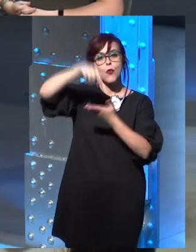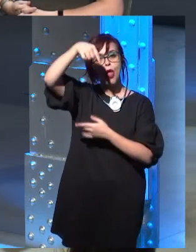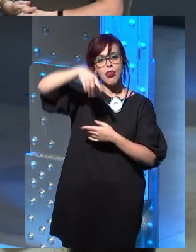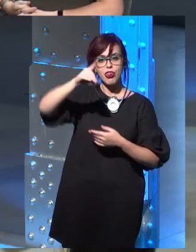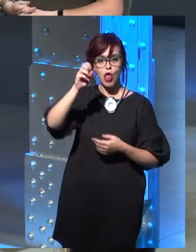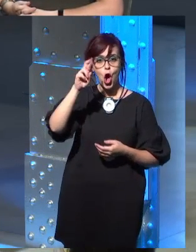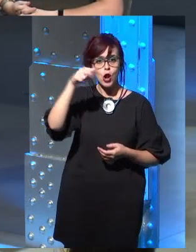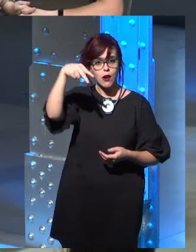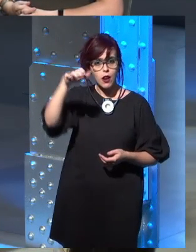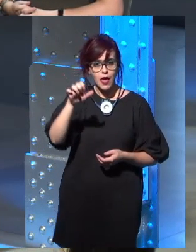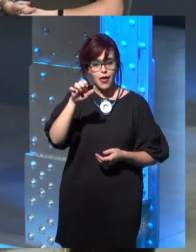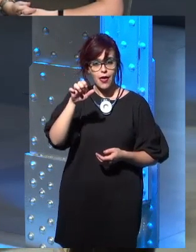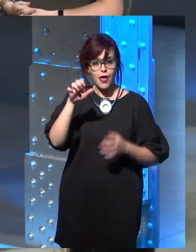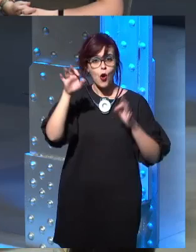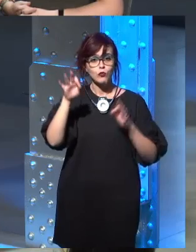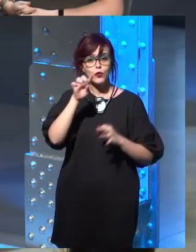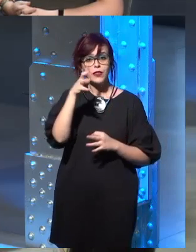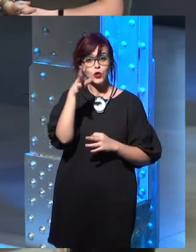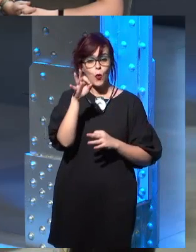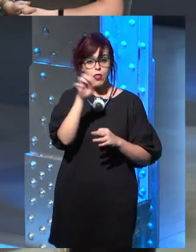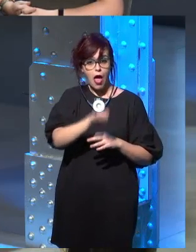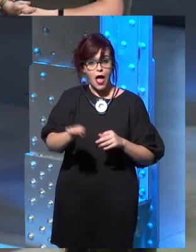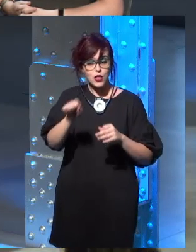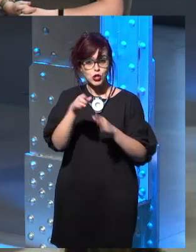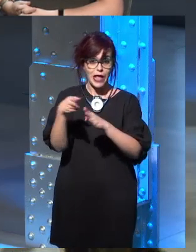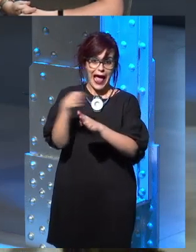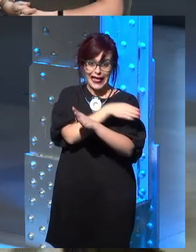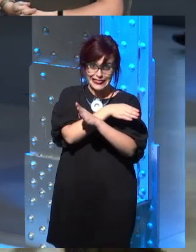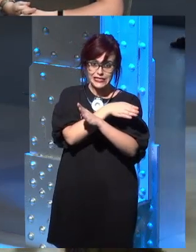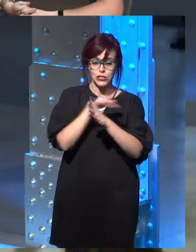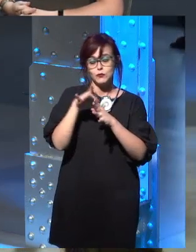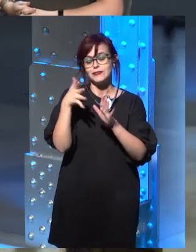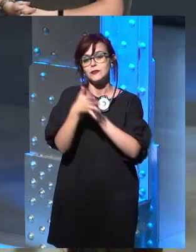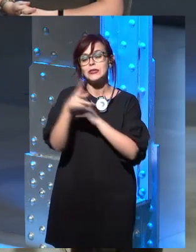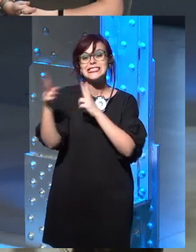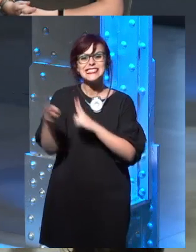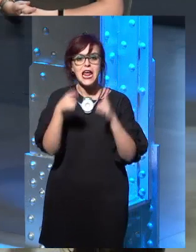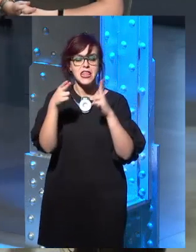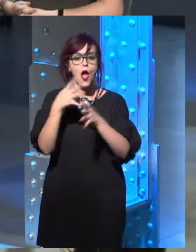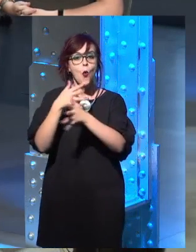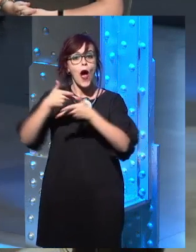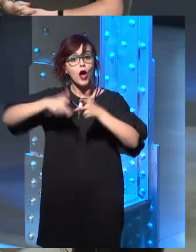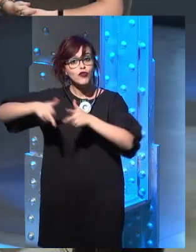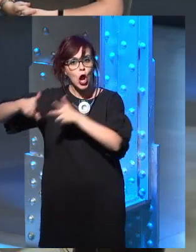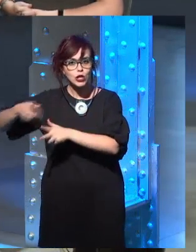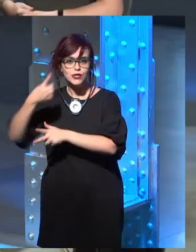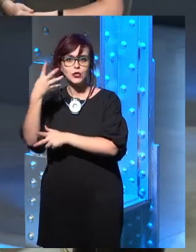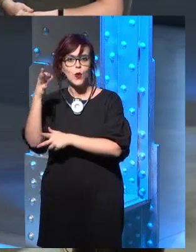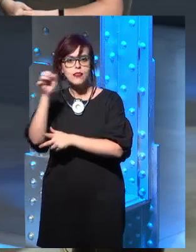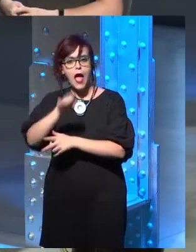more or less 140 years before the facts described in